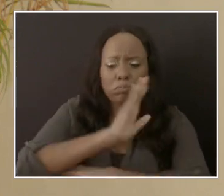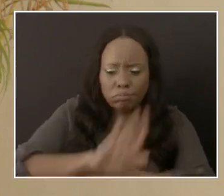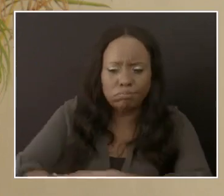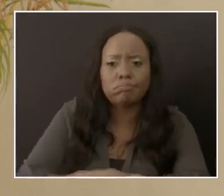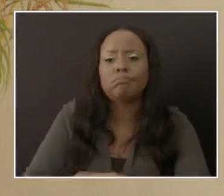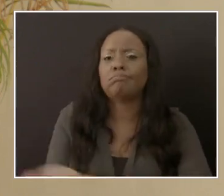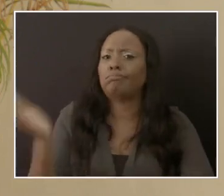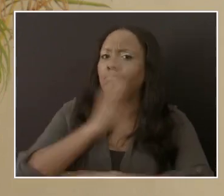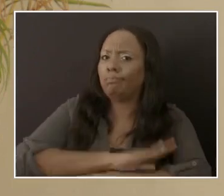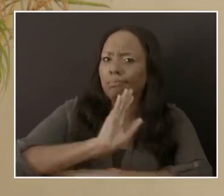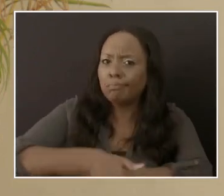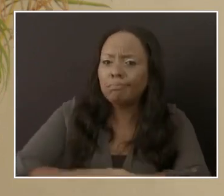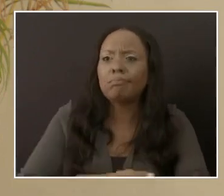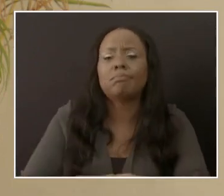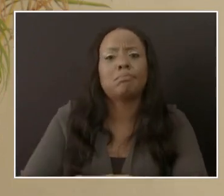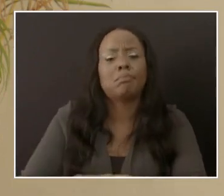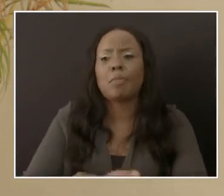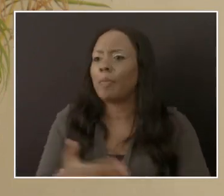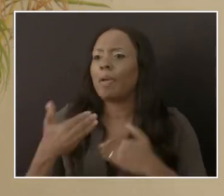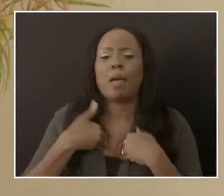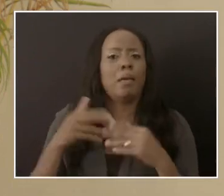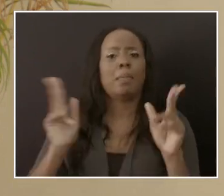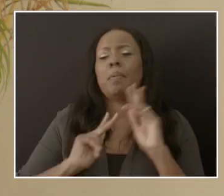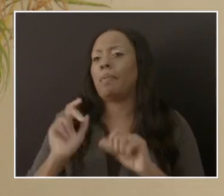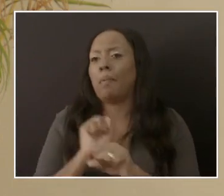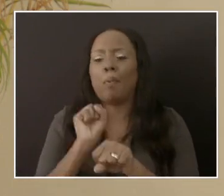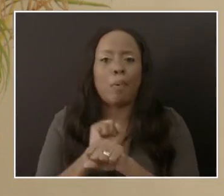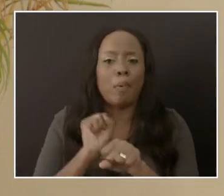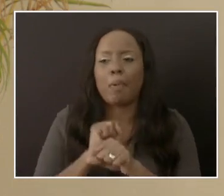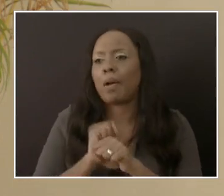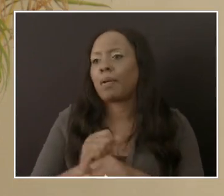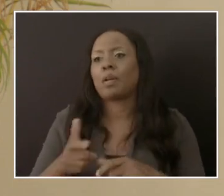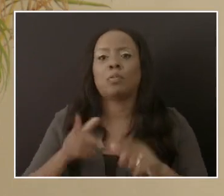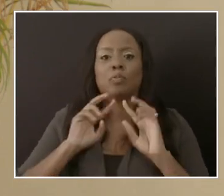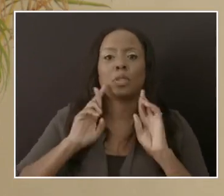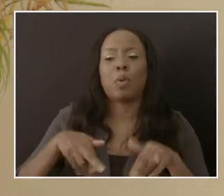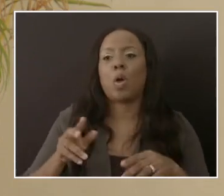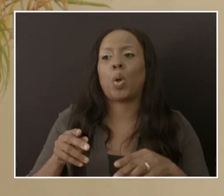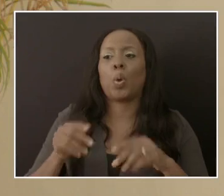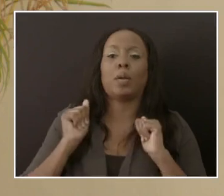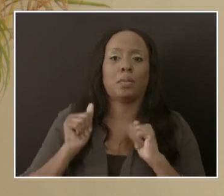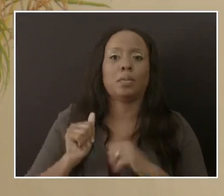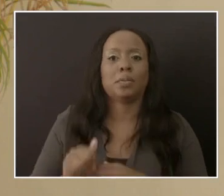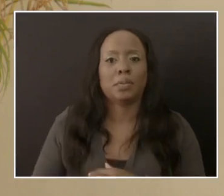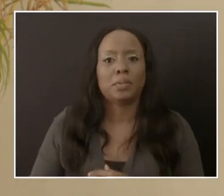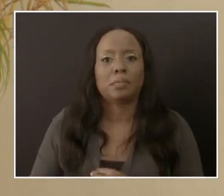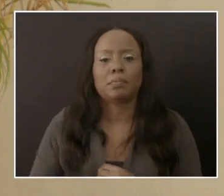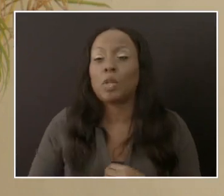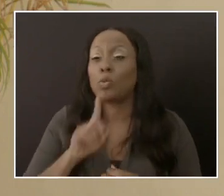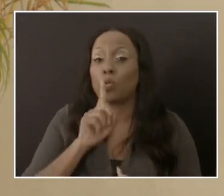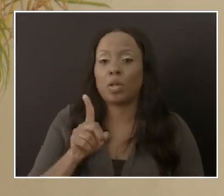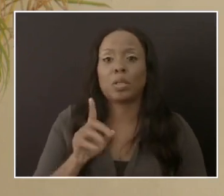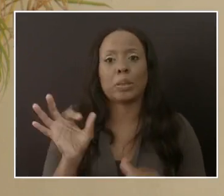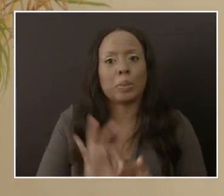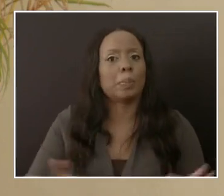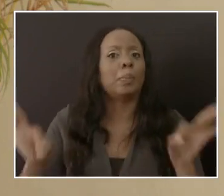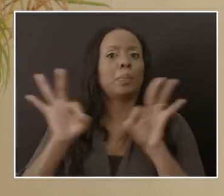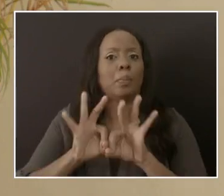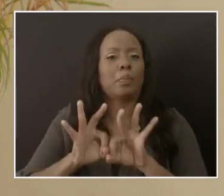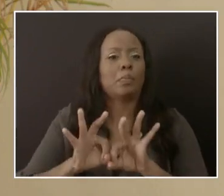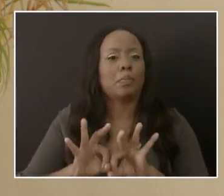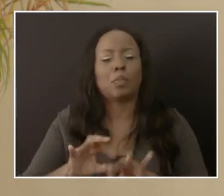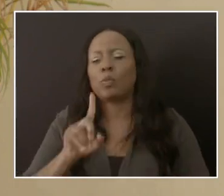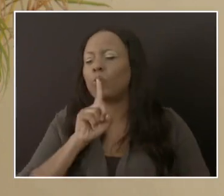available that we can respond as quickly as possible. And I think that is really the key to us being able to